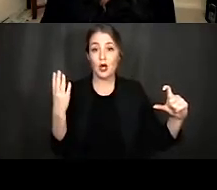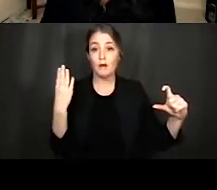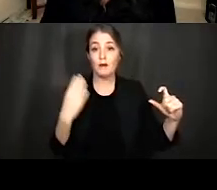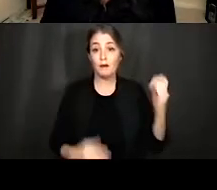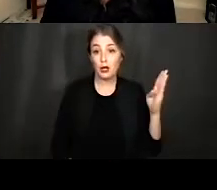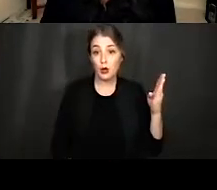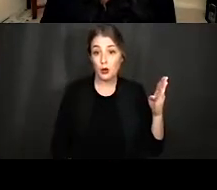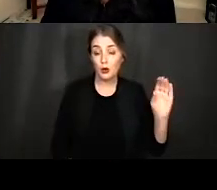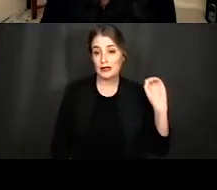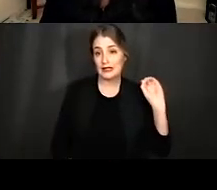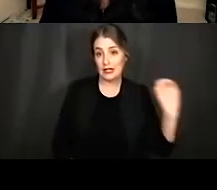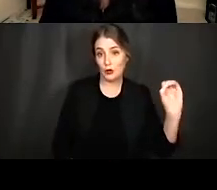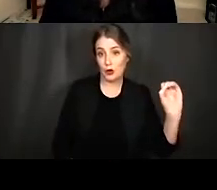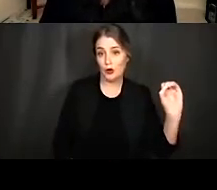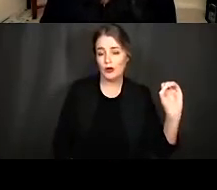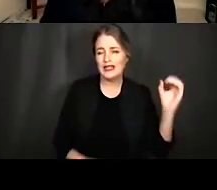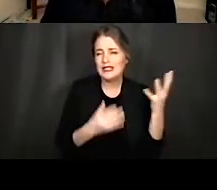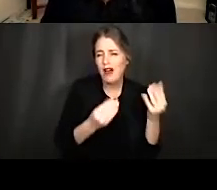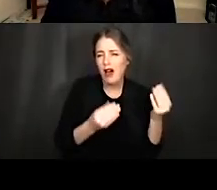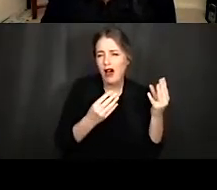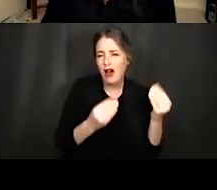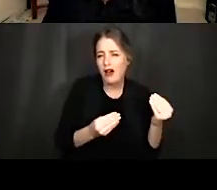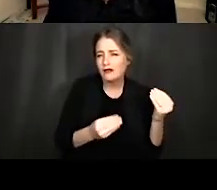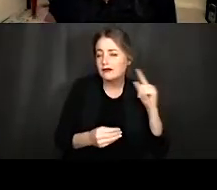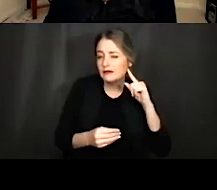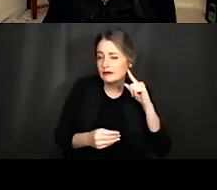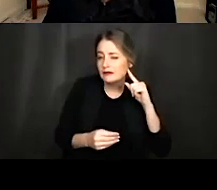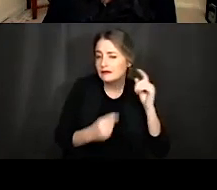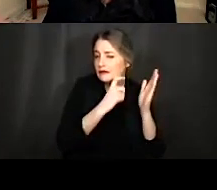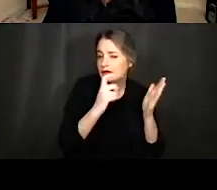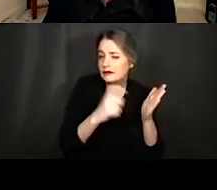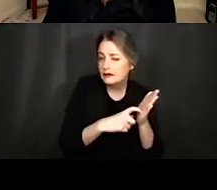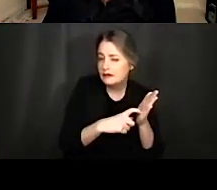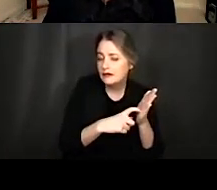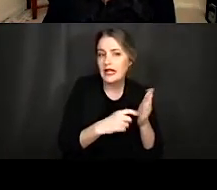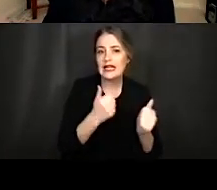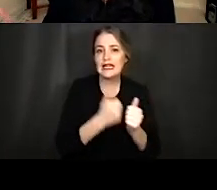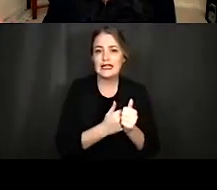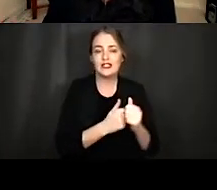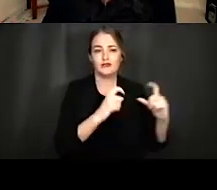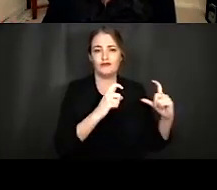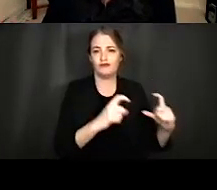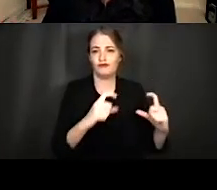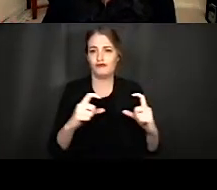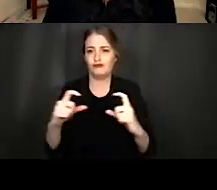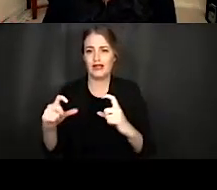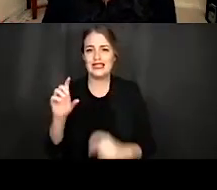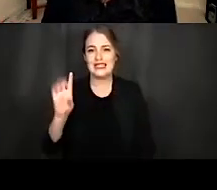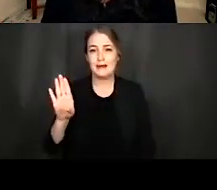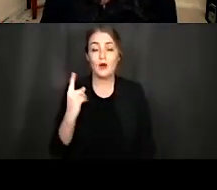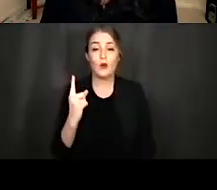threshold of hearing or softer sound your ears can detect. And each dB is a representation of a fold increase.